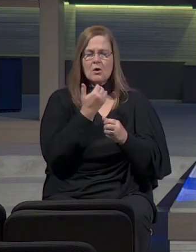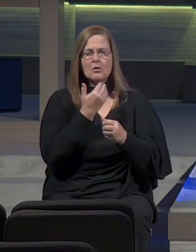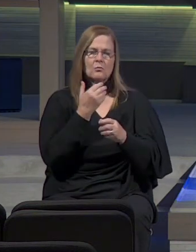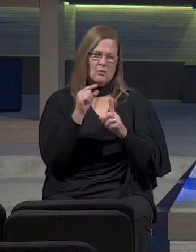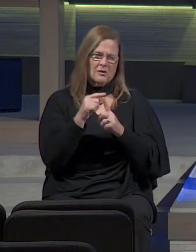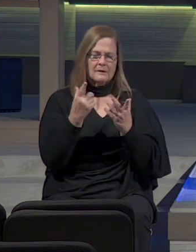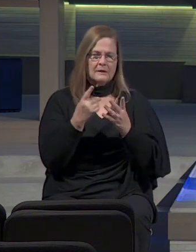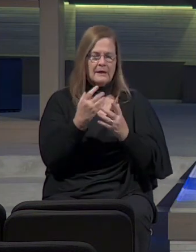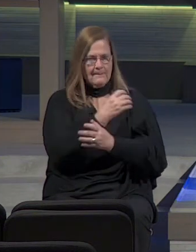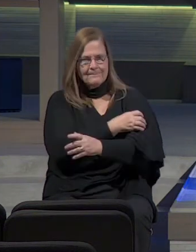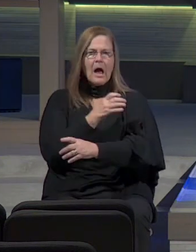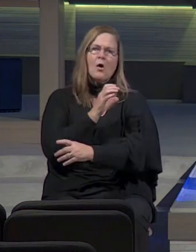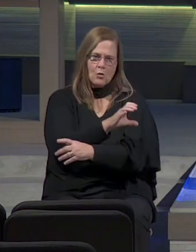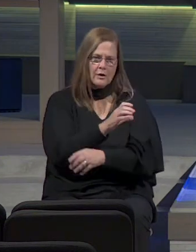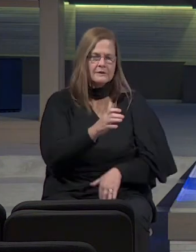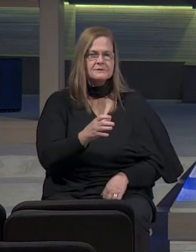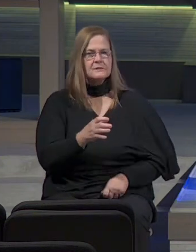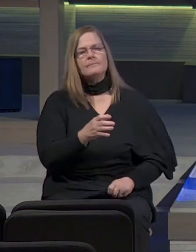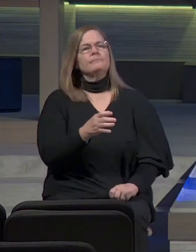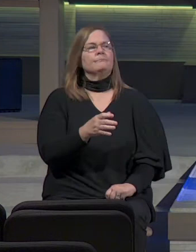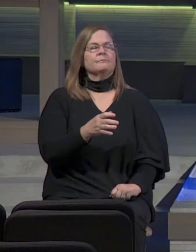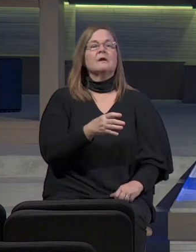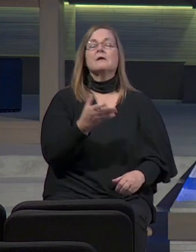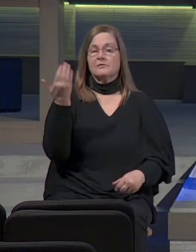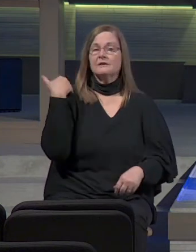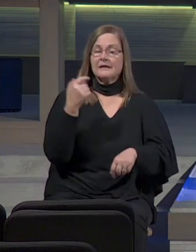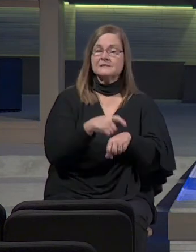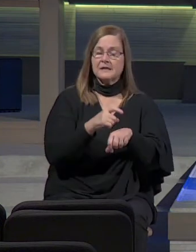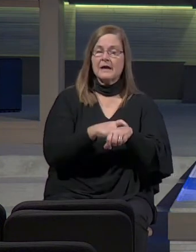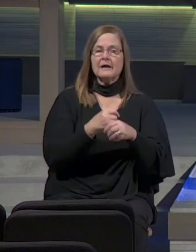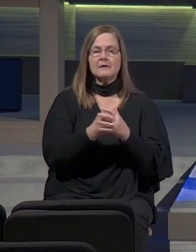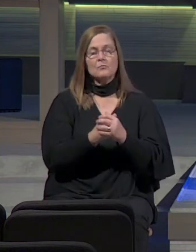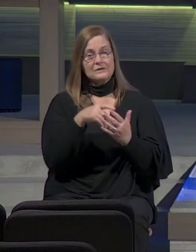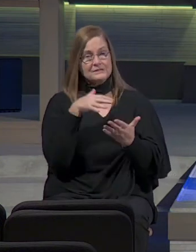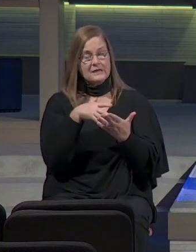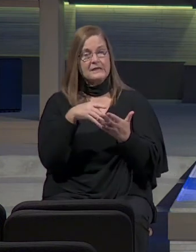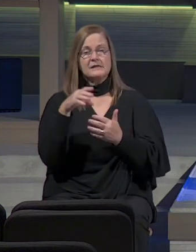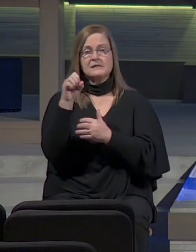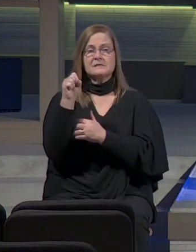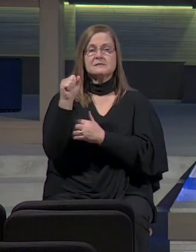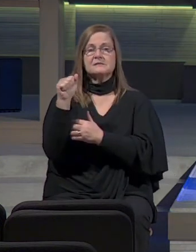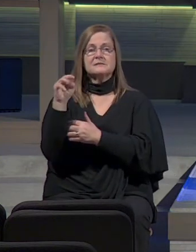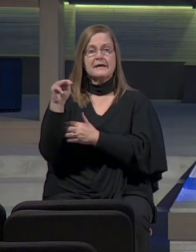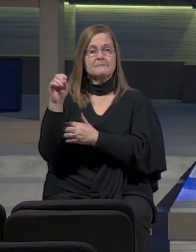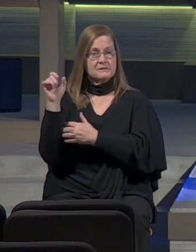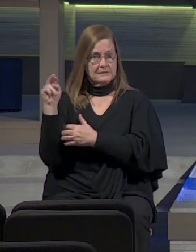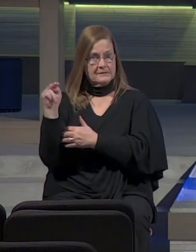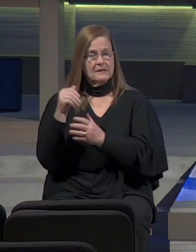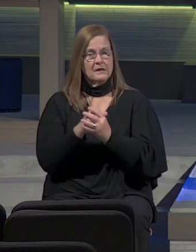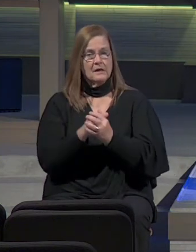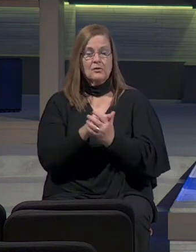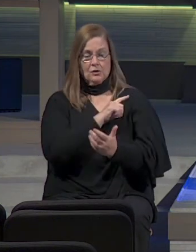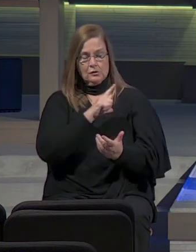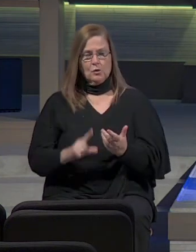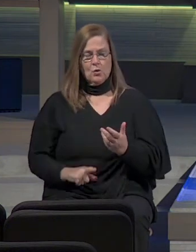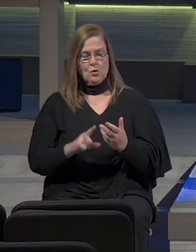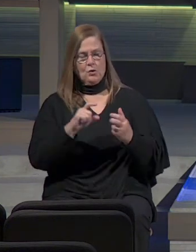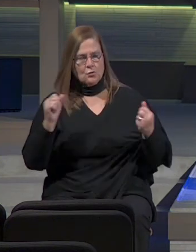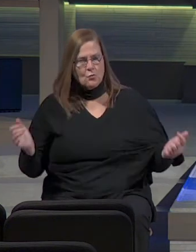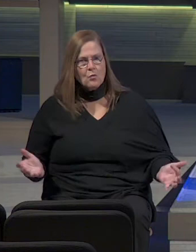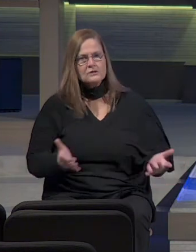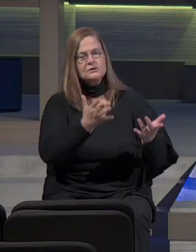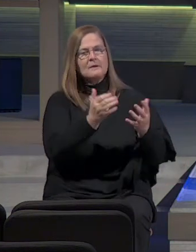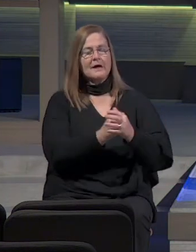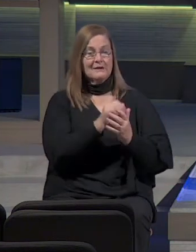empowerings, something like that. You know, last time we went through Samson, think about that. The Lord rushed upon him mightily and all of a sudden his physical strength